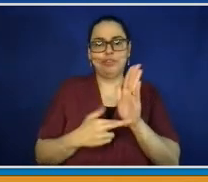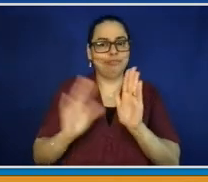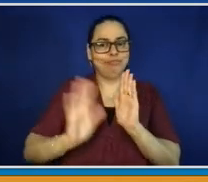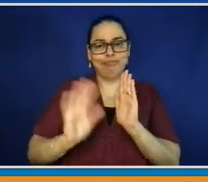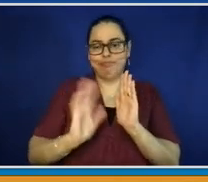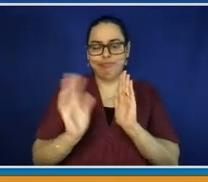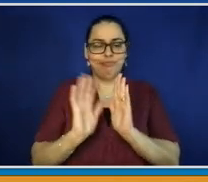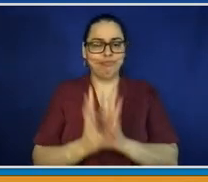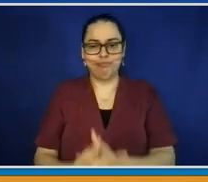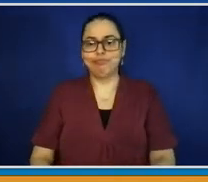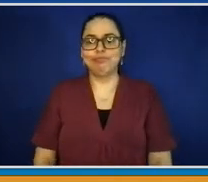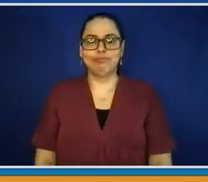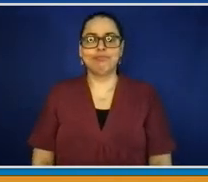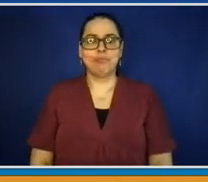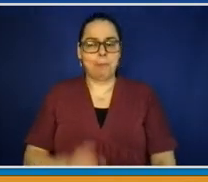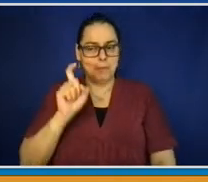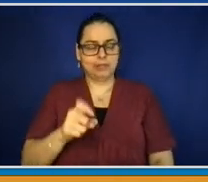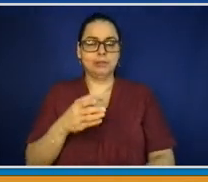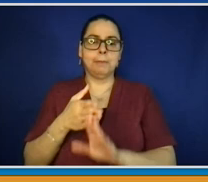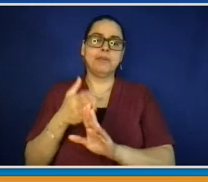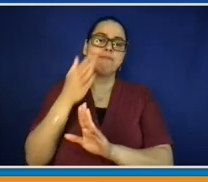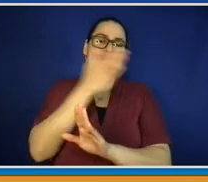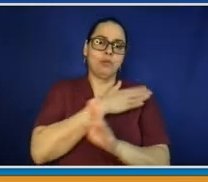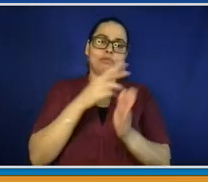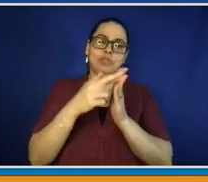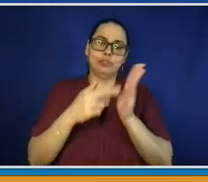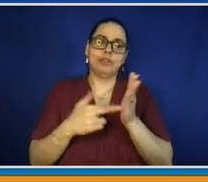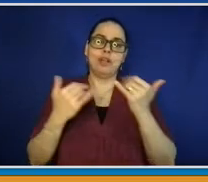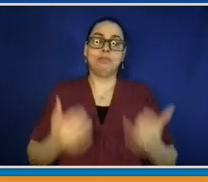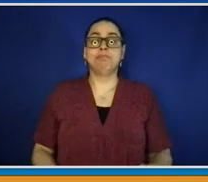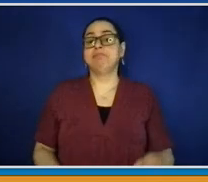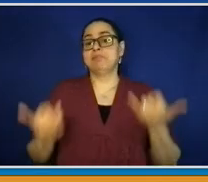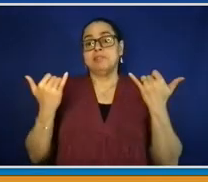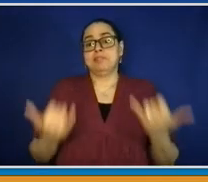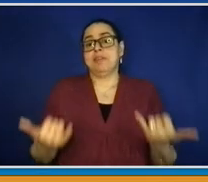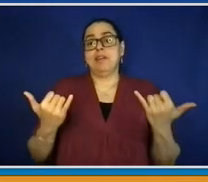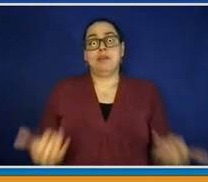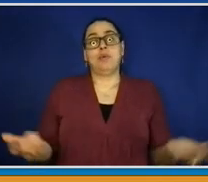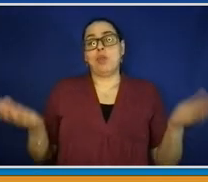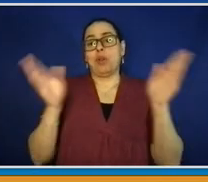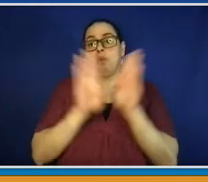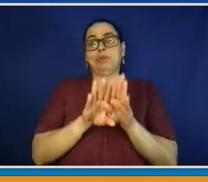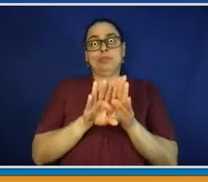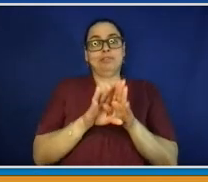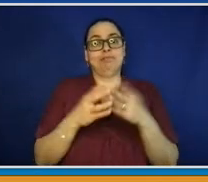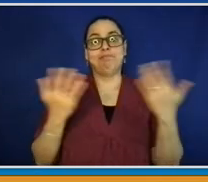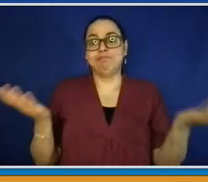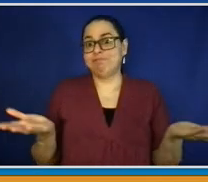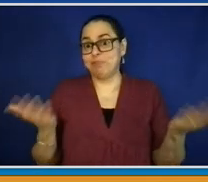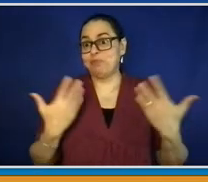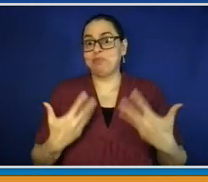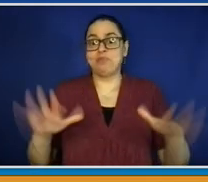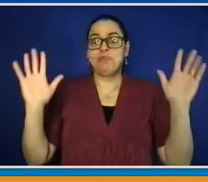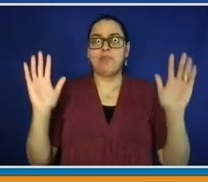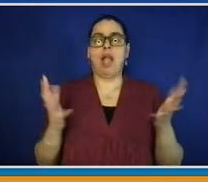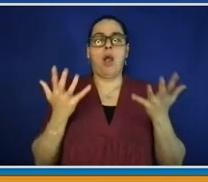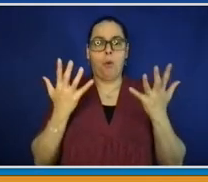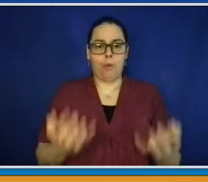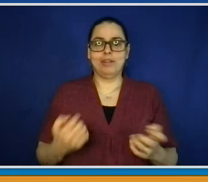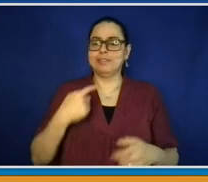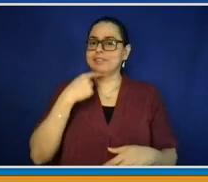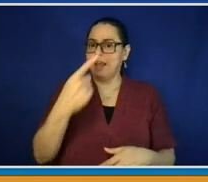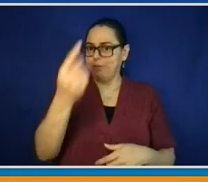tomorrow. I'm going to close out our report today by wishing everybody a happy Flag Day. Today, the American flag turns